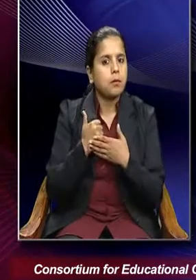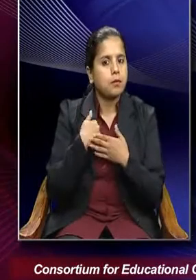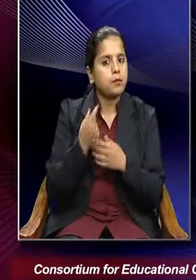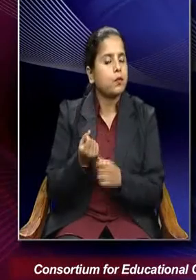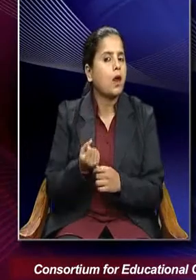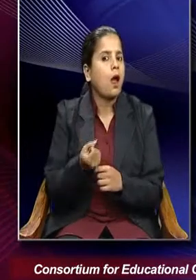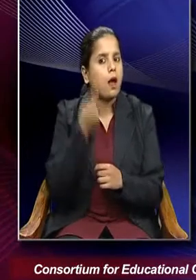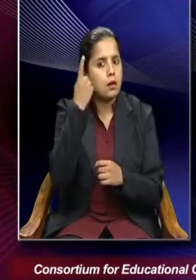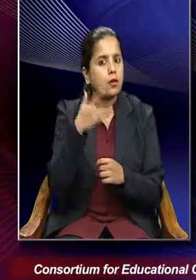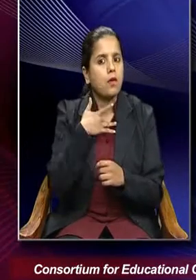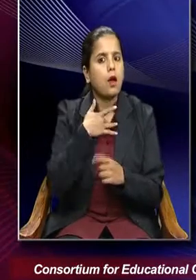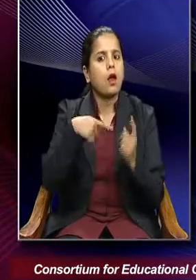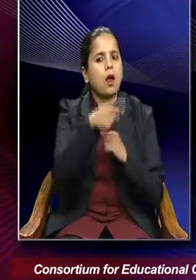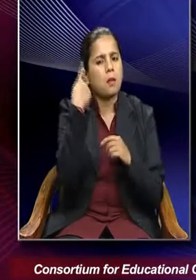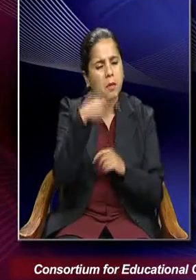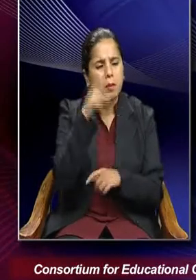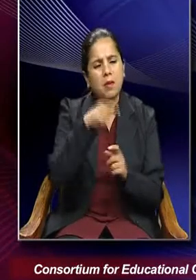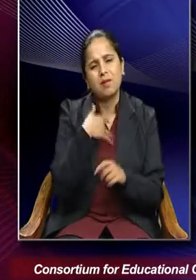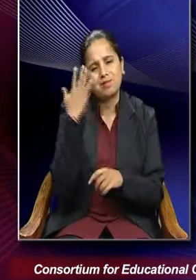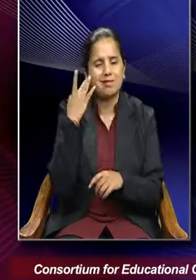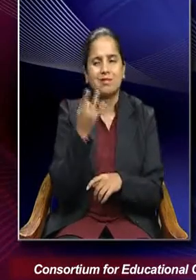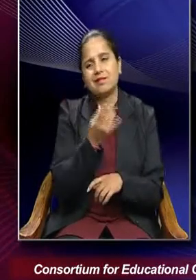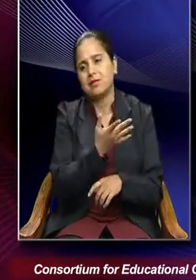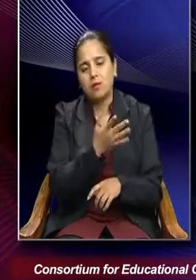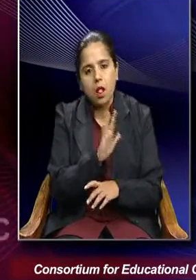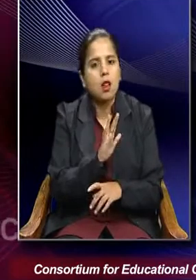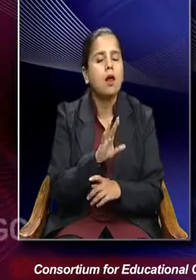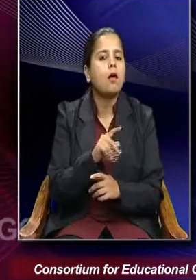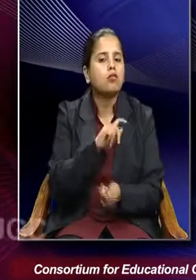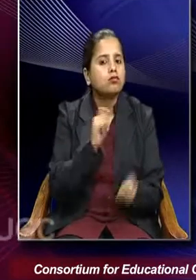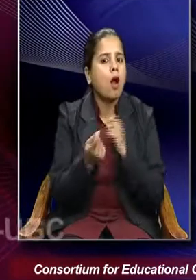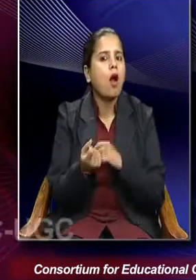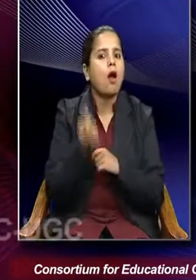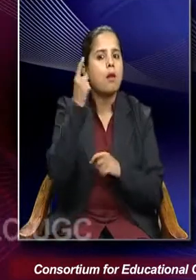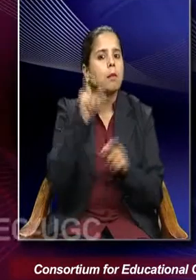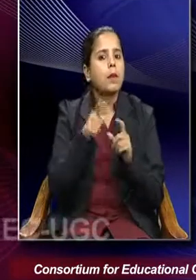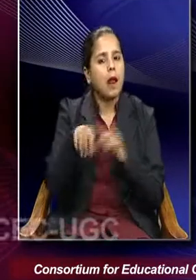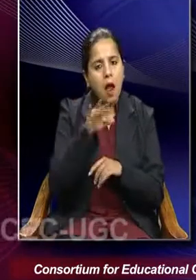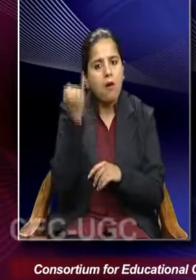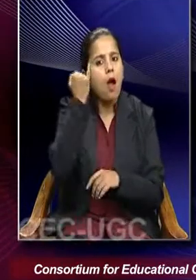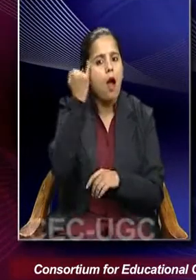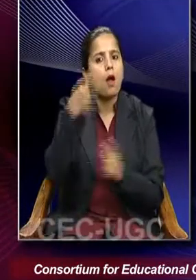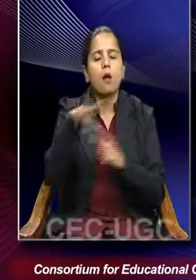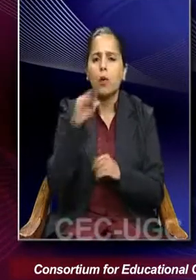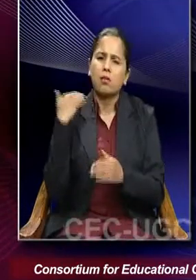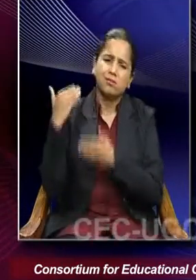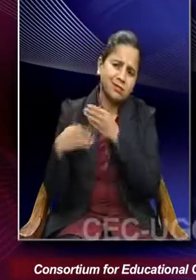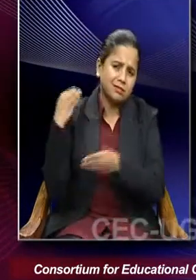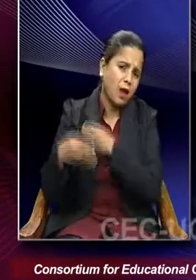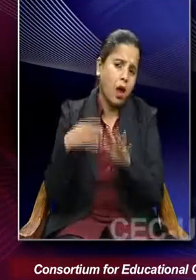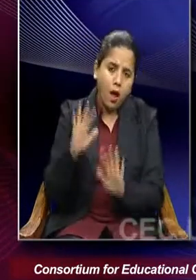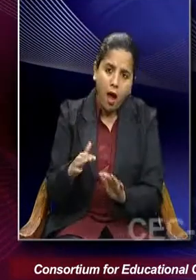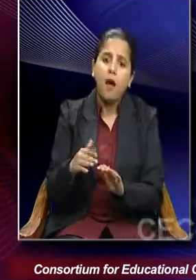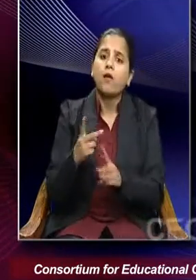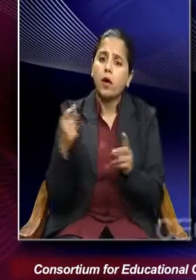understand this taken for granted. So there are certain ways, ideas which has been carried on for generation to